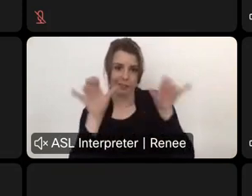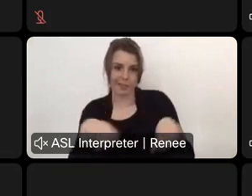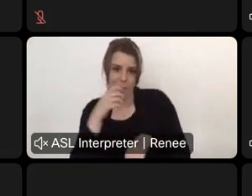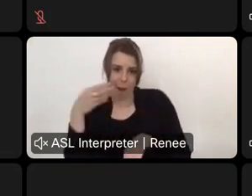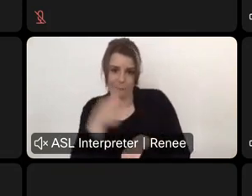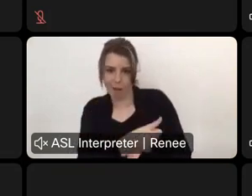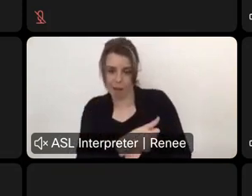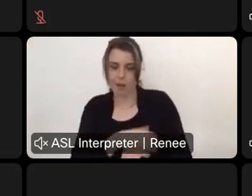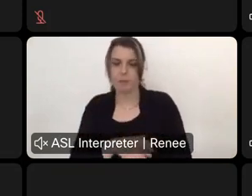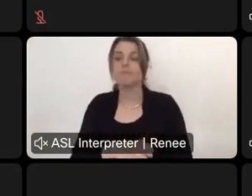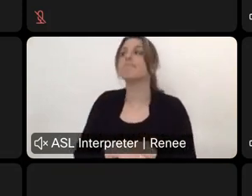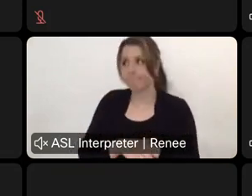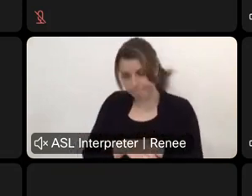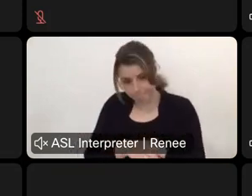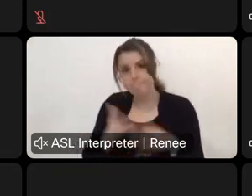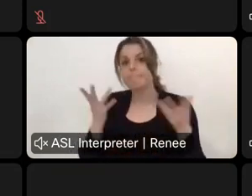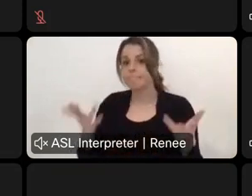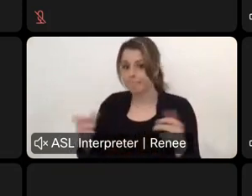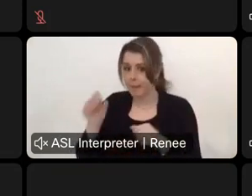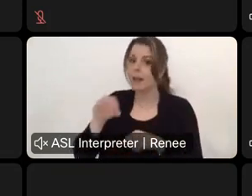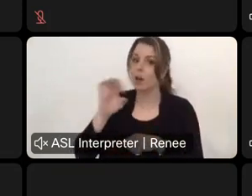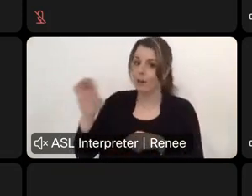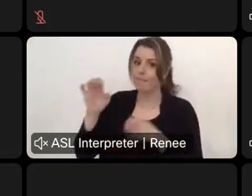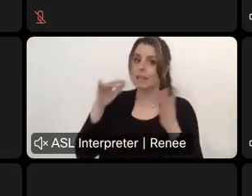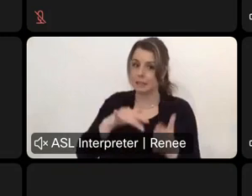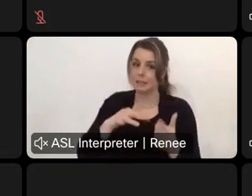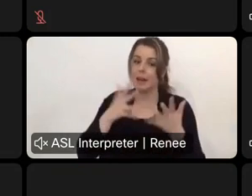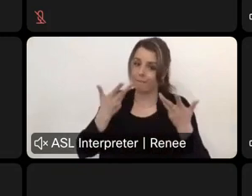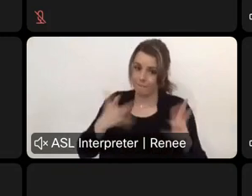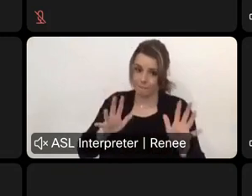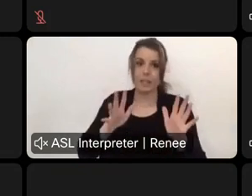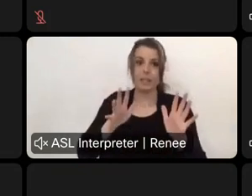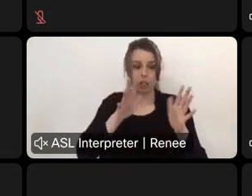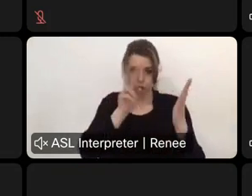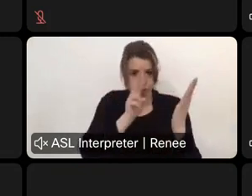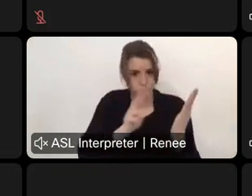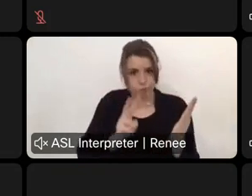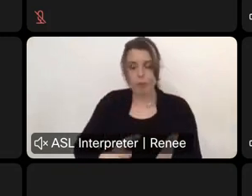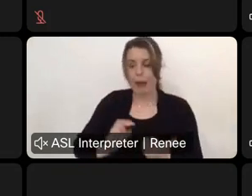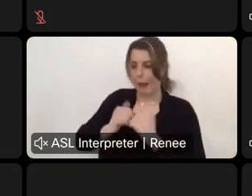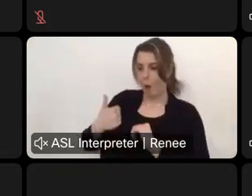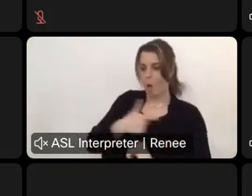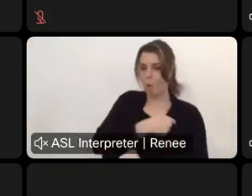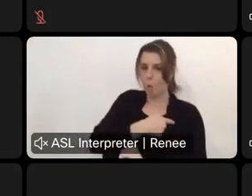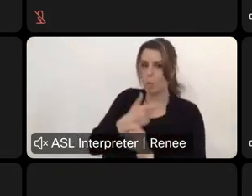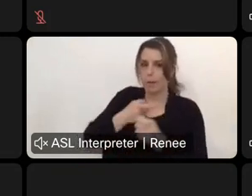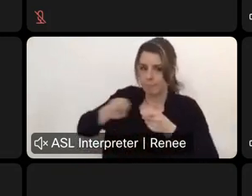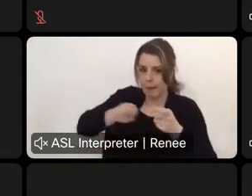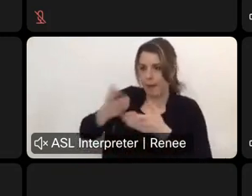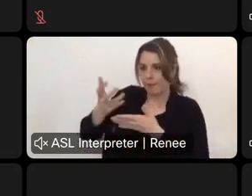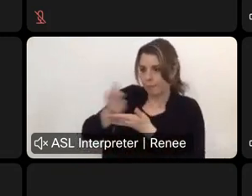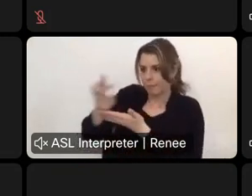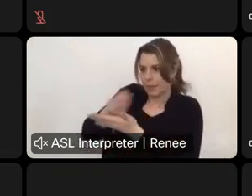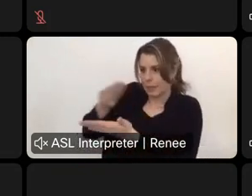And that's another part of what our fee study looked at was better ways to how we manage collecting fees. Uh,